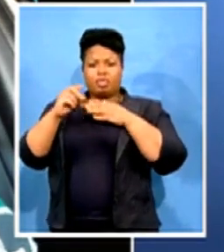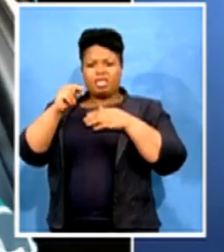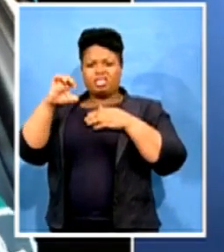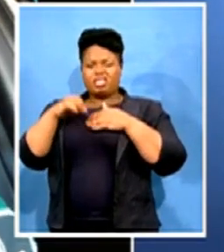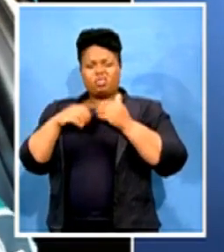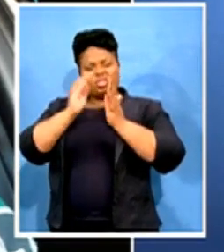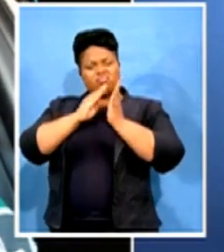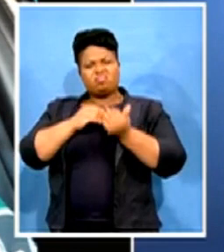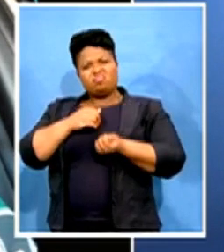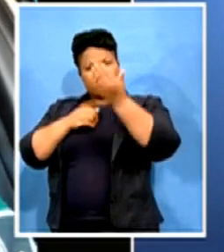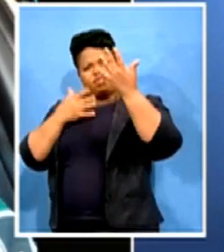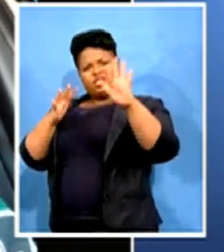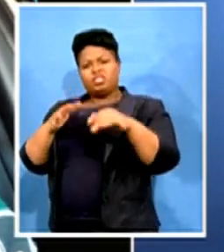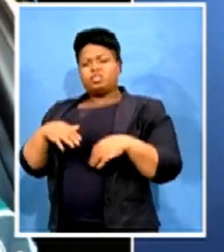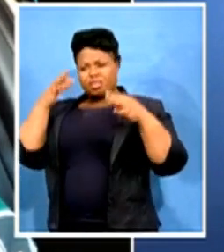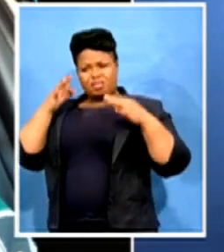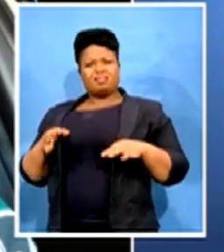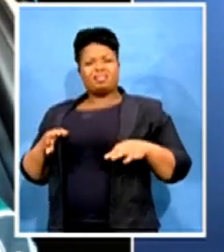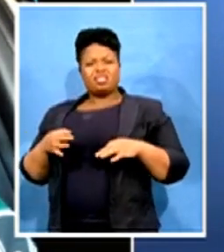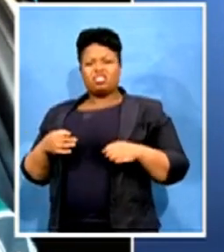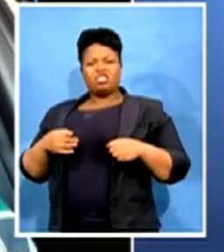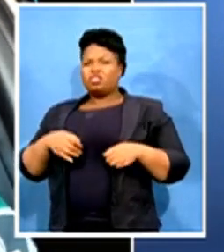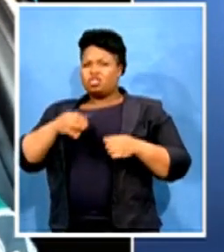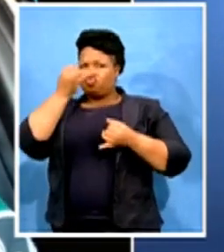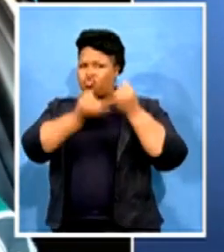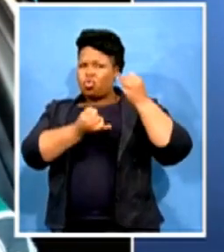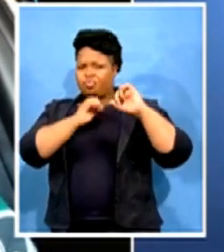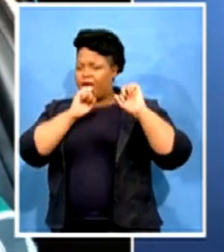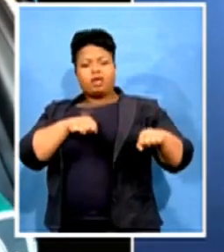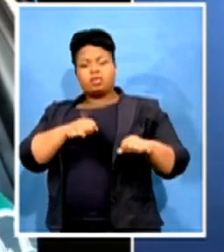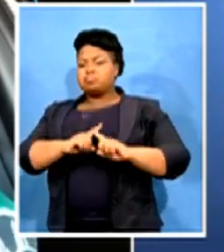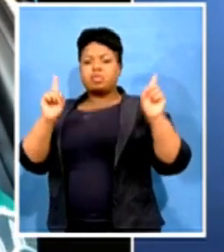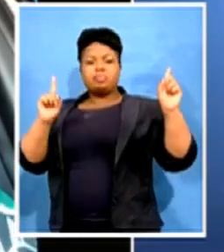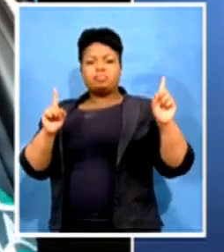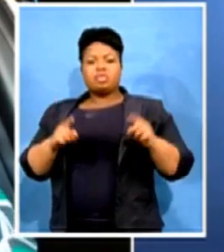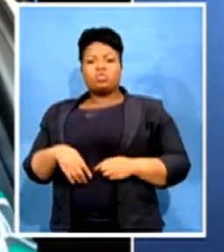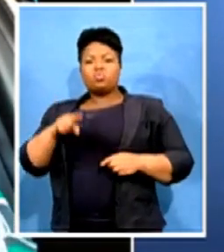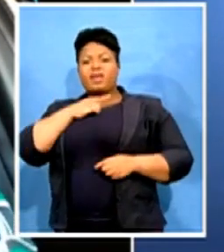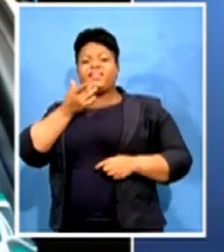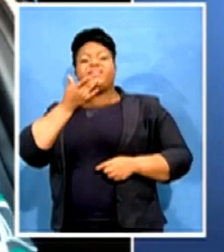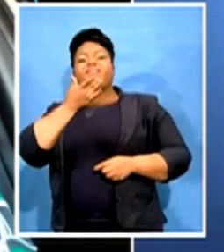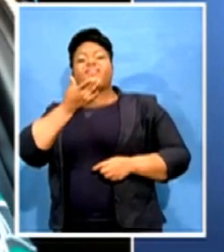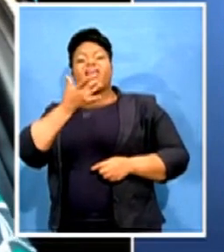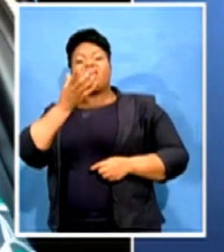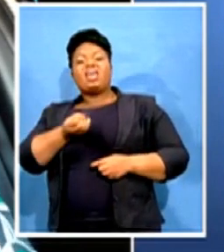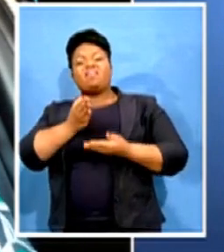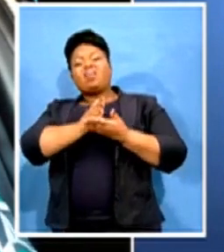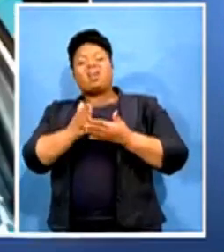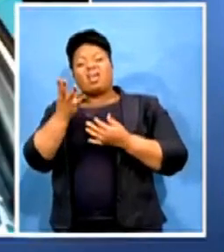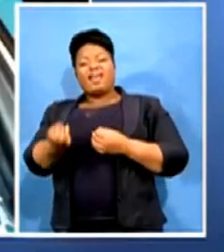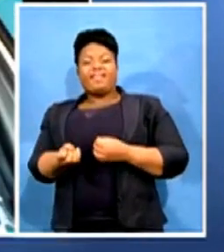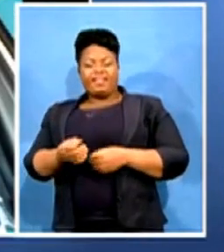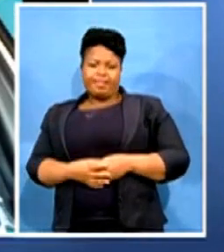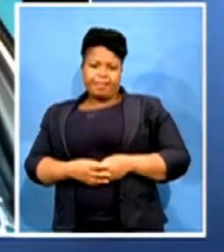because they are wrong and they are irrational and they are selective and they are rational. OK, we're going to ask you to hold on. We